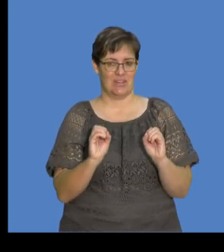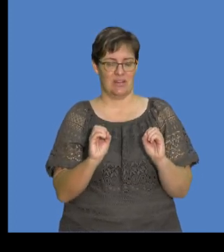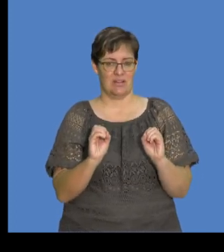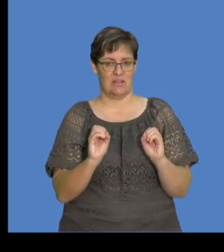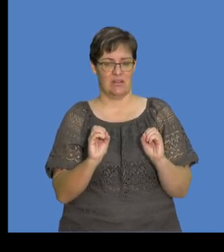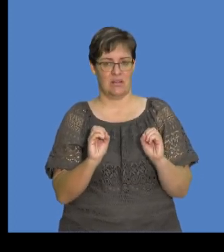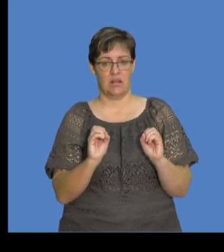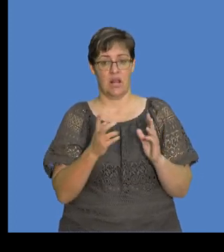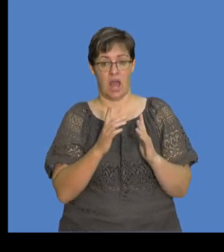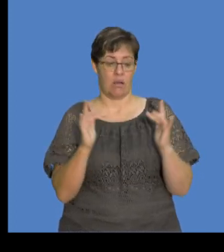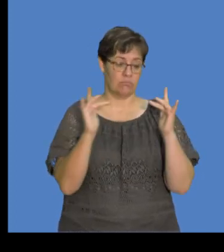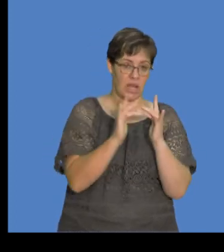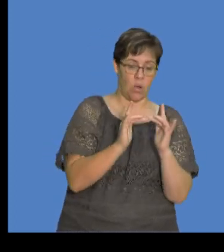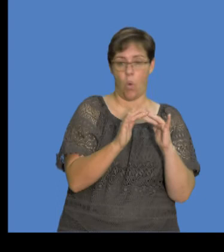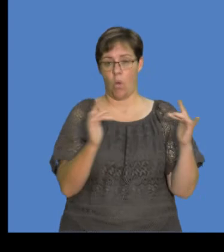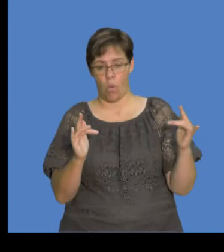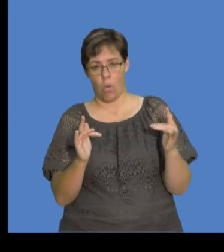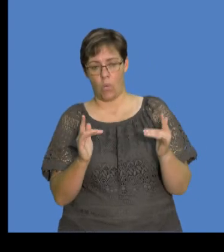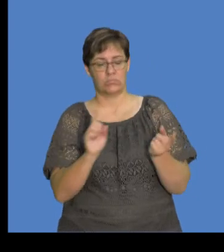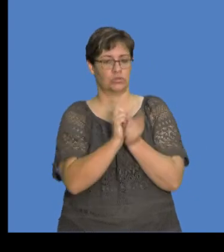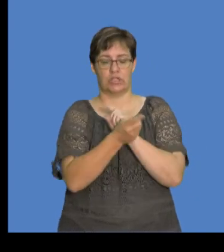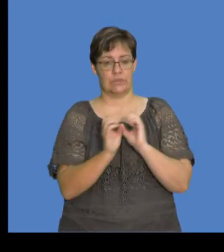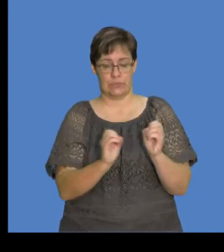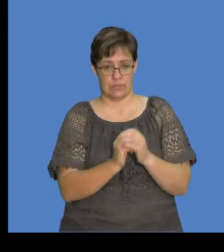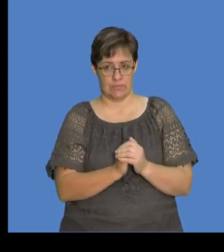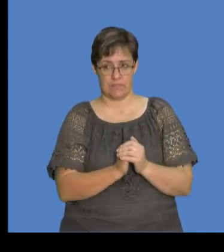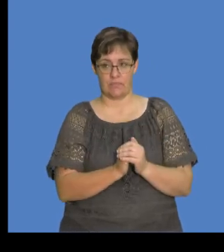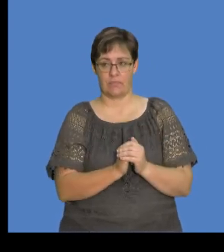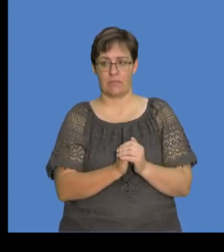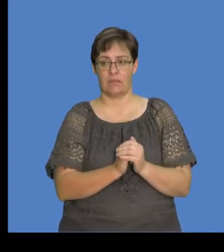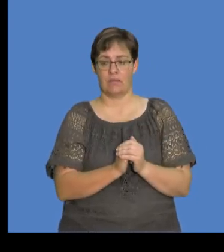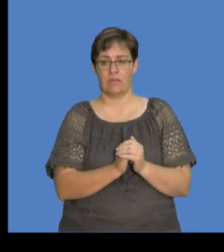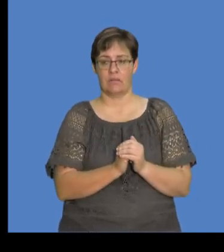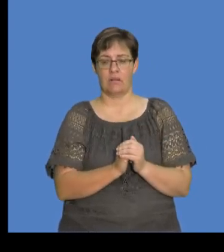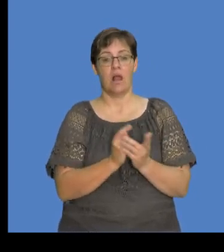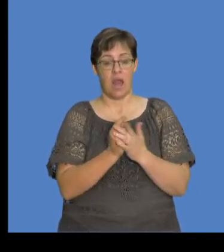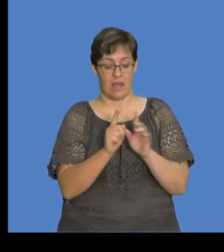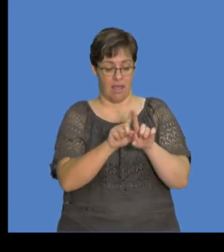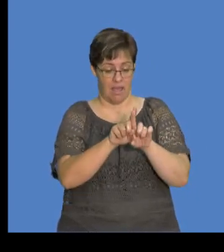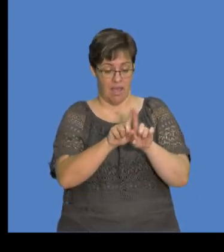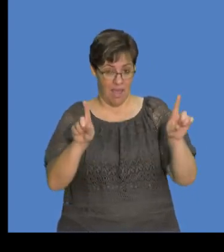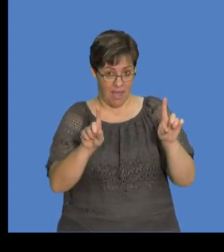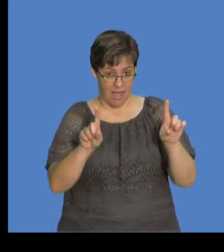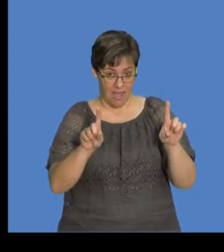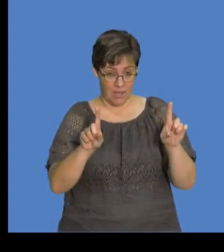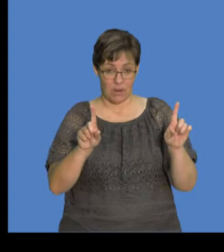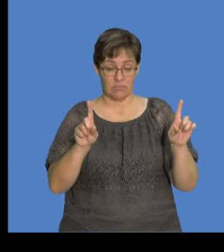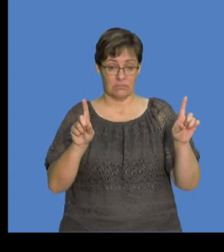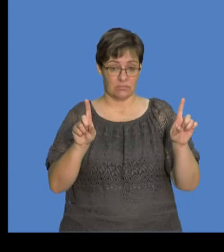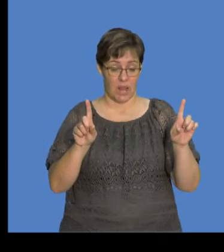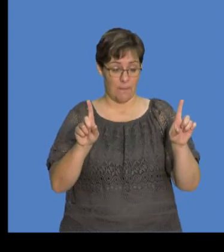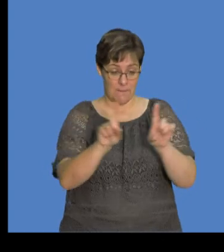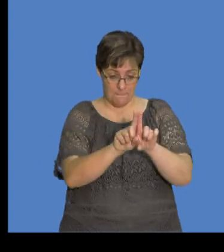after the physical process has taken place, right? And then after separation, this is what we have, okay?